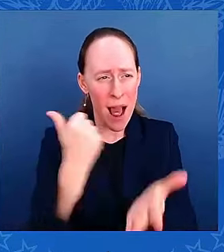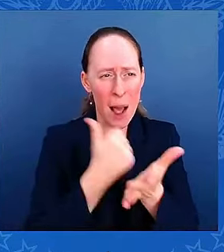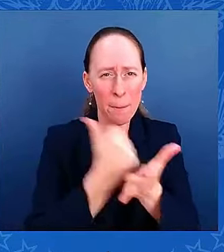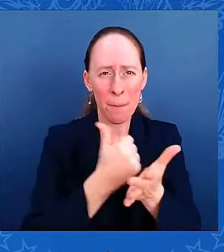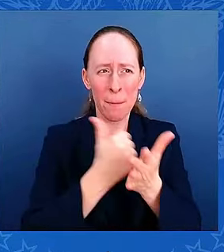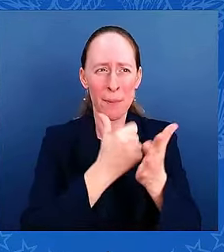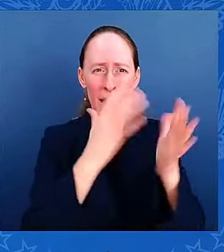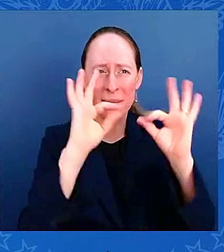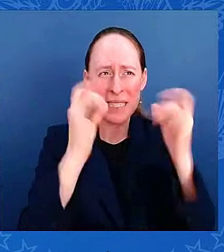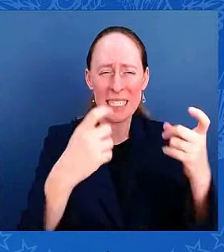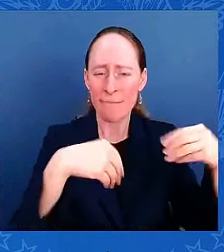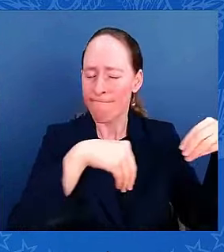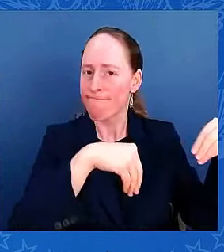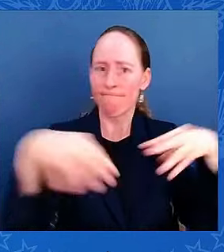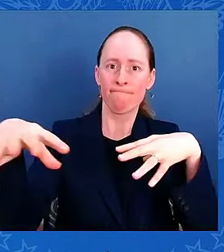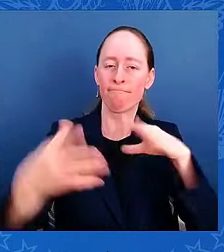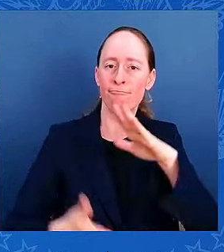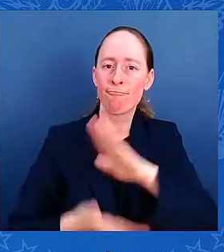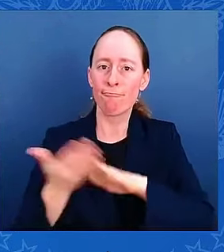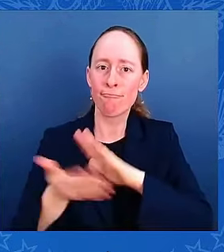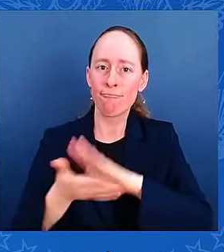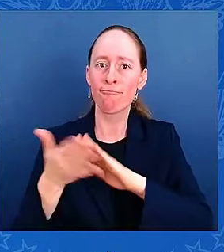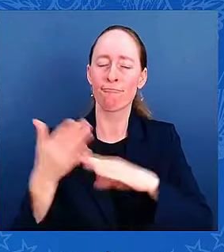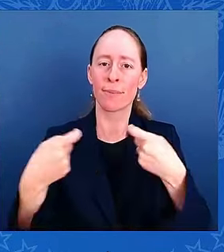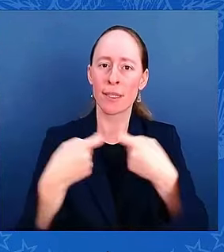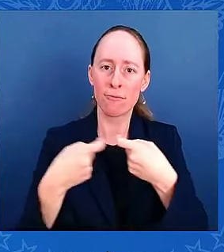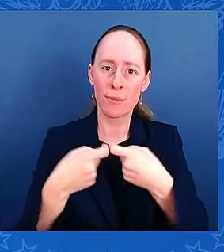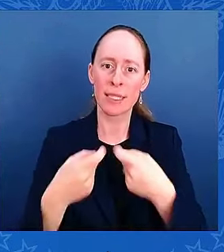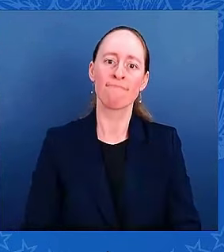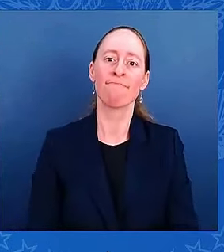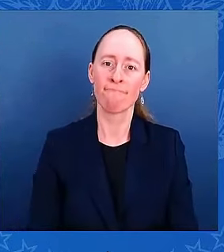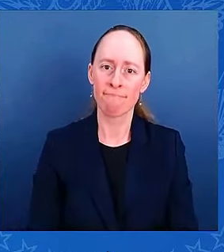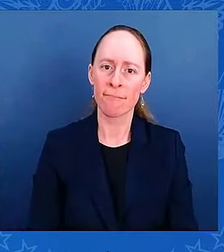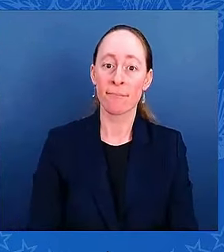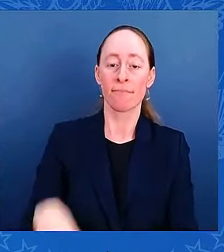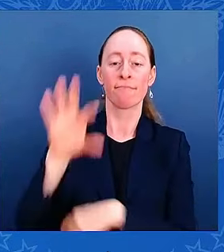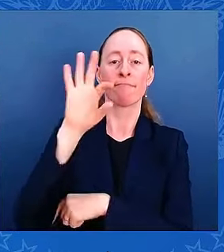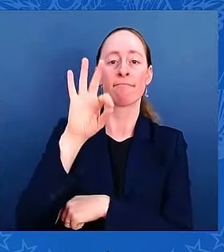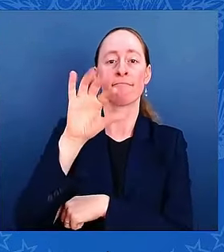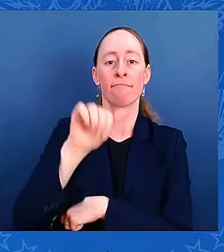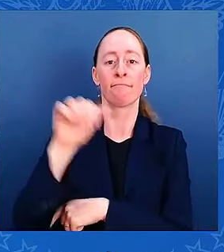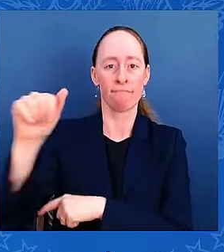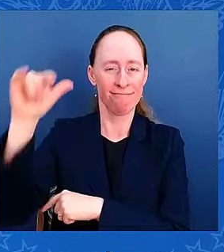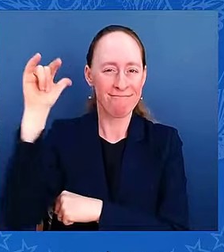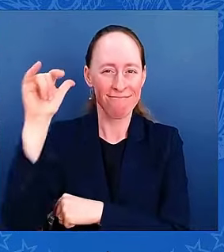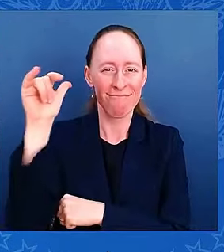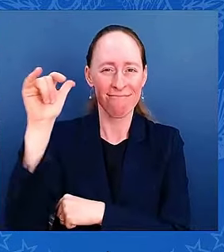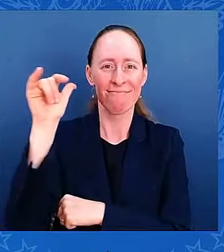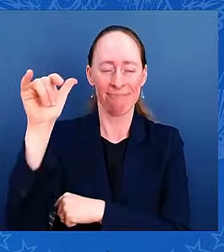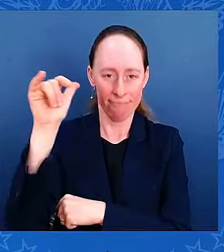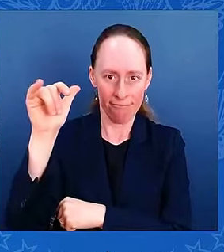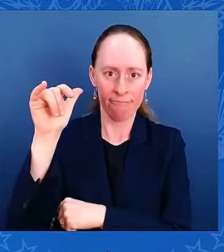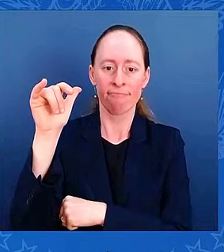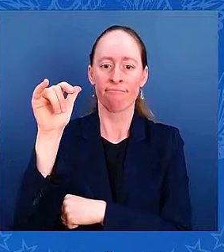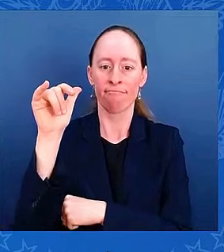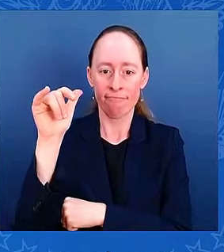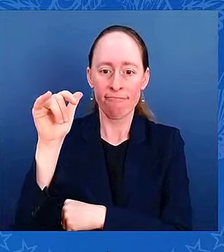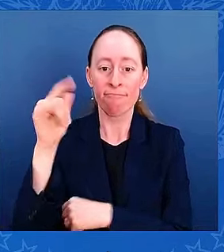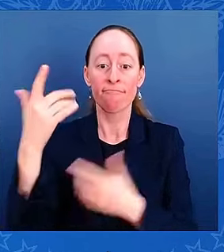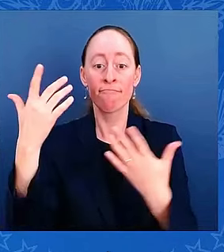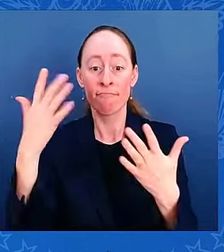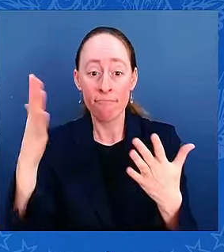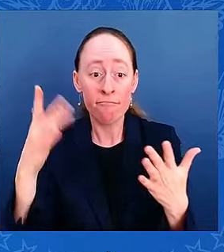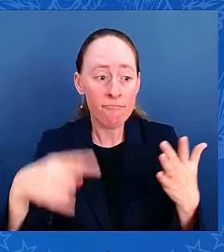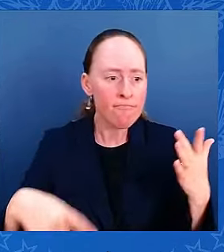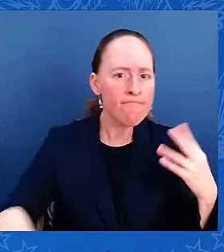fly large drones before other manned aircraft can get up in the sky to quickly assess the damage on the ground so ground